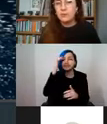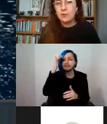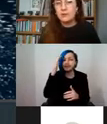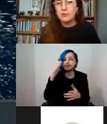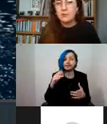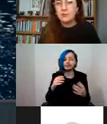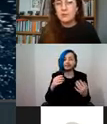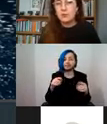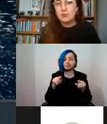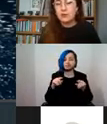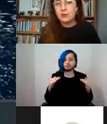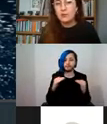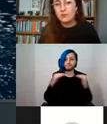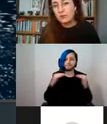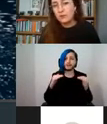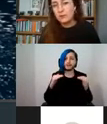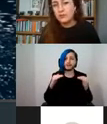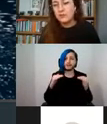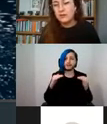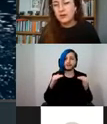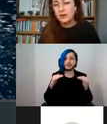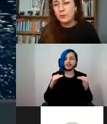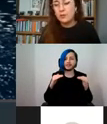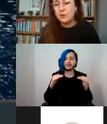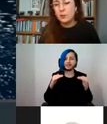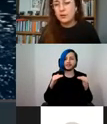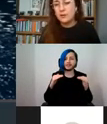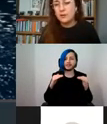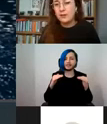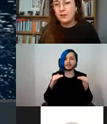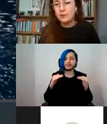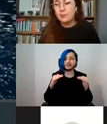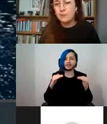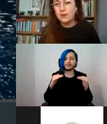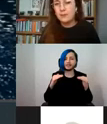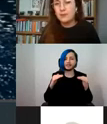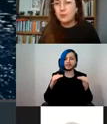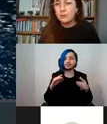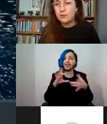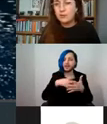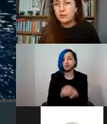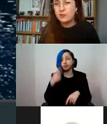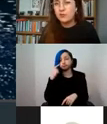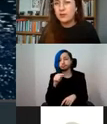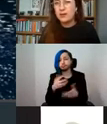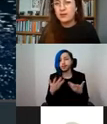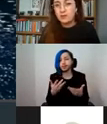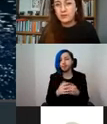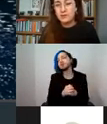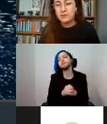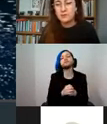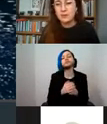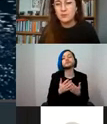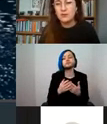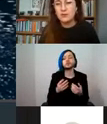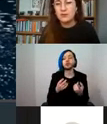be hearing from Tom Ensign and Steve McConachie, who, as I mentioned, are currently working on that at the moment. And they will tell you because of the very early